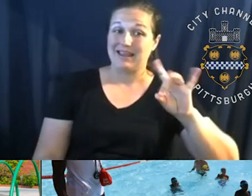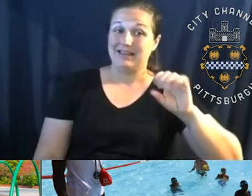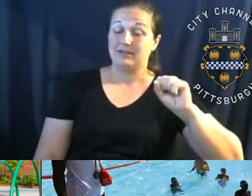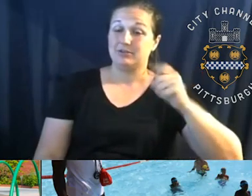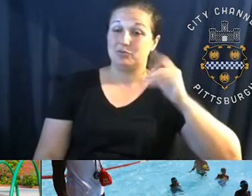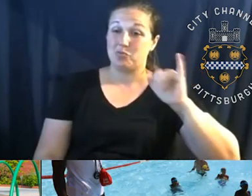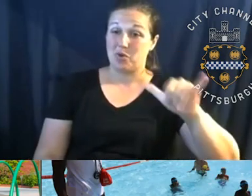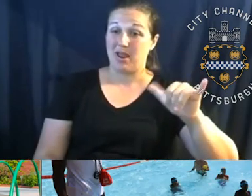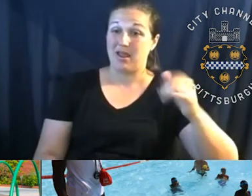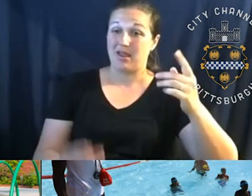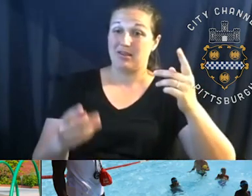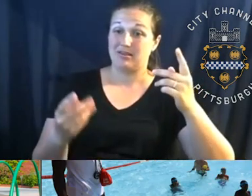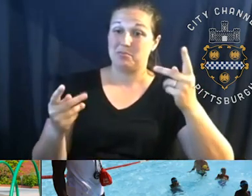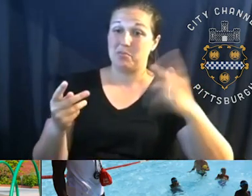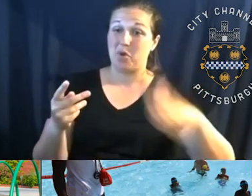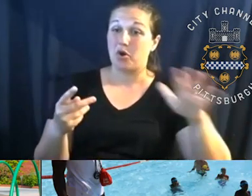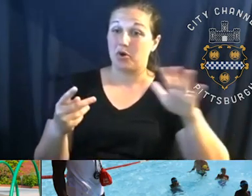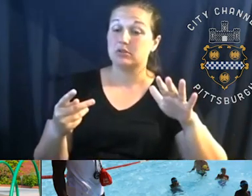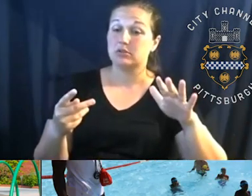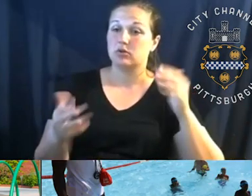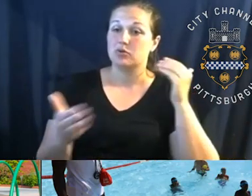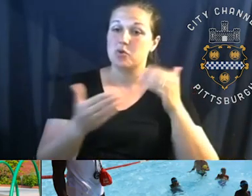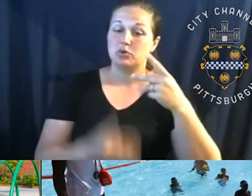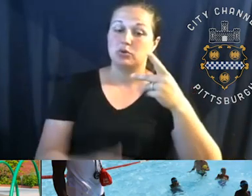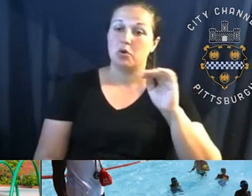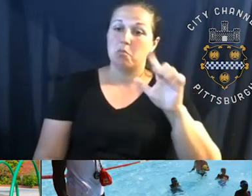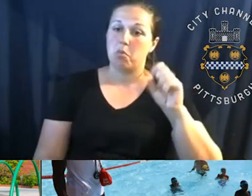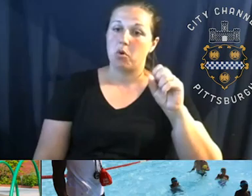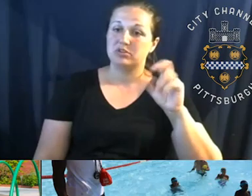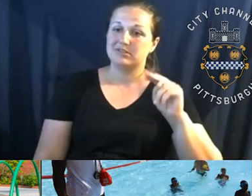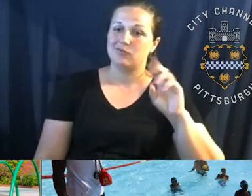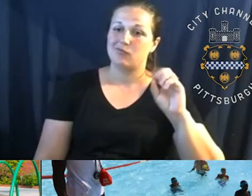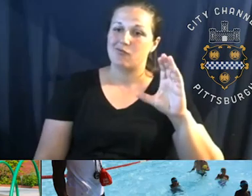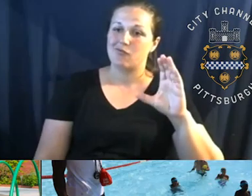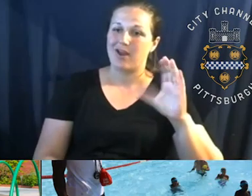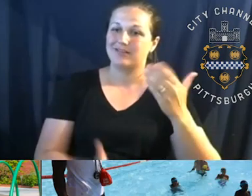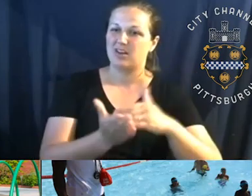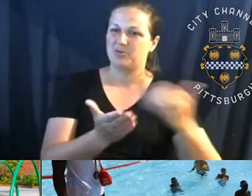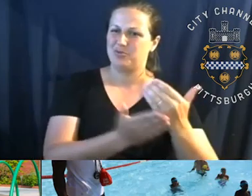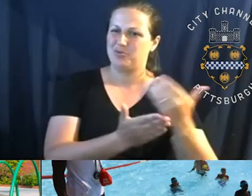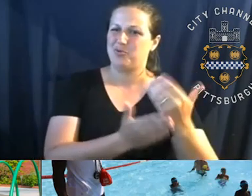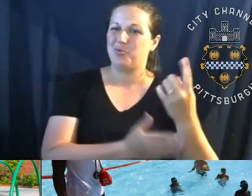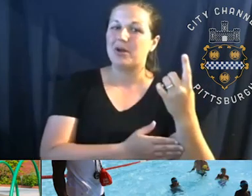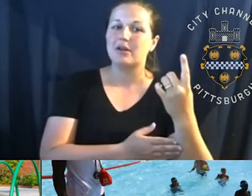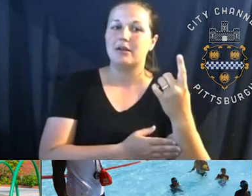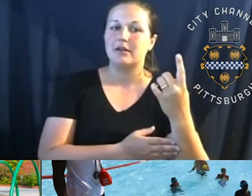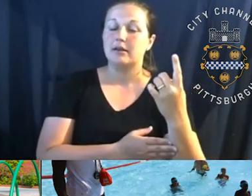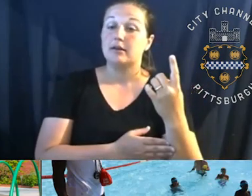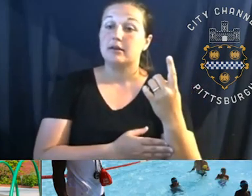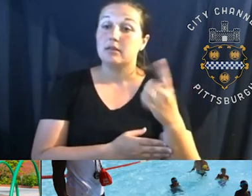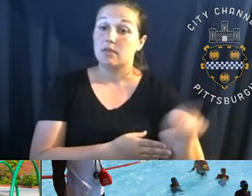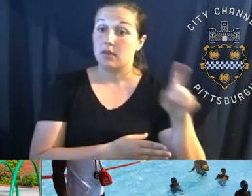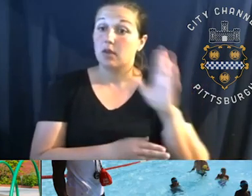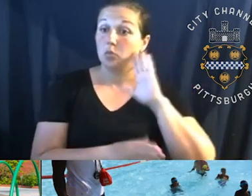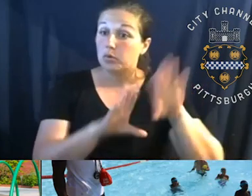last year, just down the street from the Paulson Recreation Center, um, the Paulson spray park and playground. Um, spray parks will be